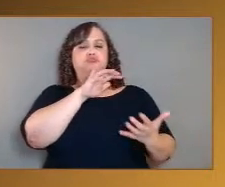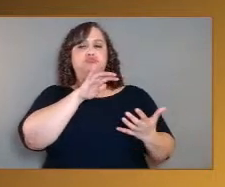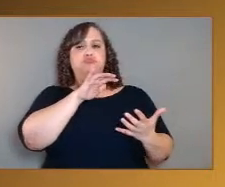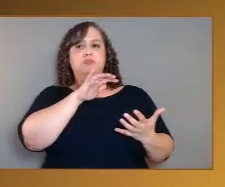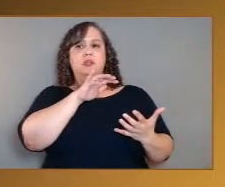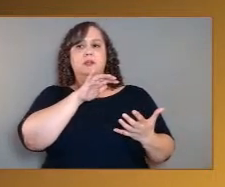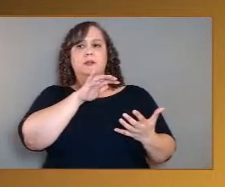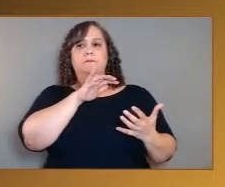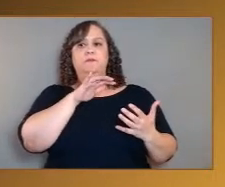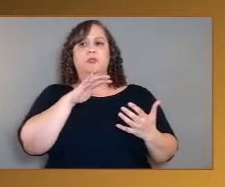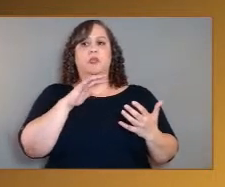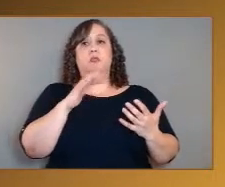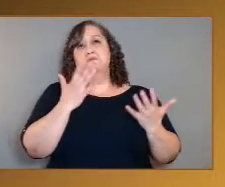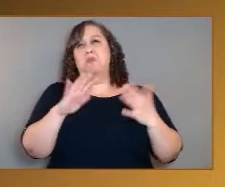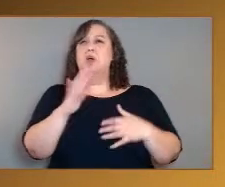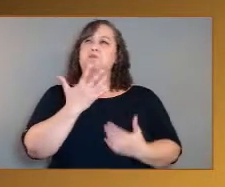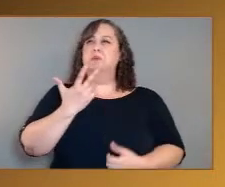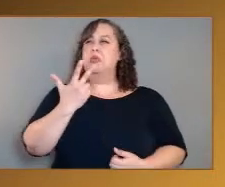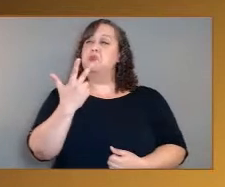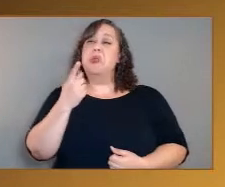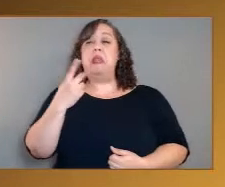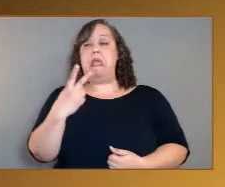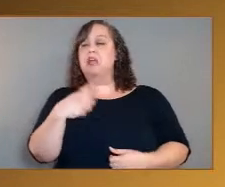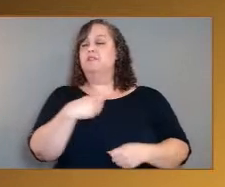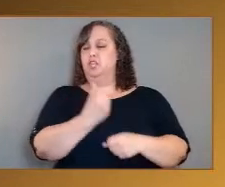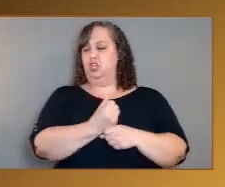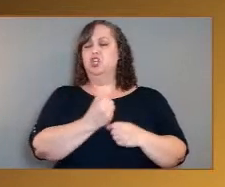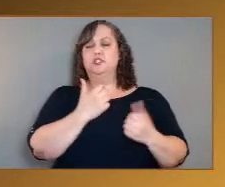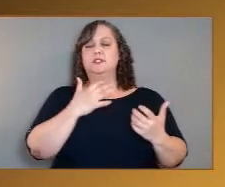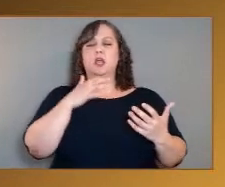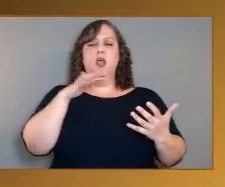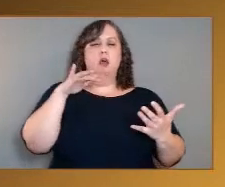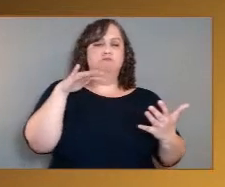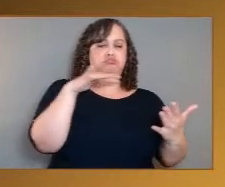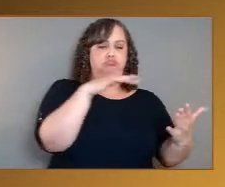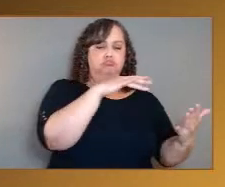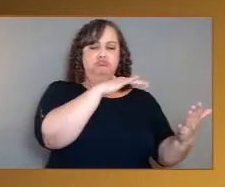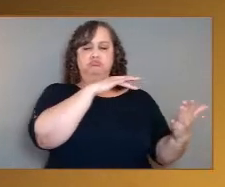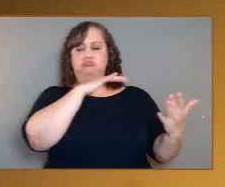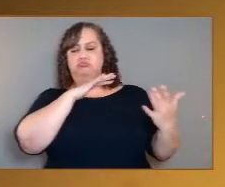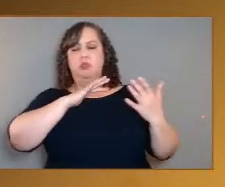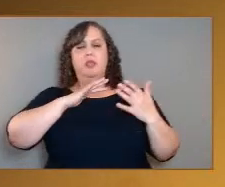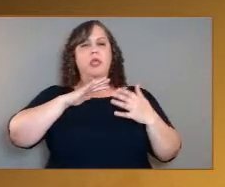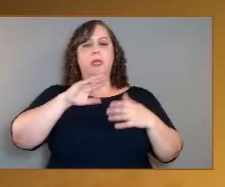science data, mapping in a series of global passes around the planet.